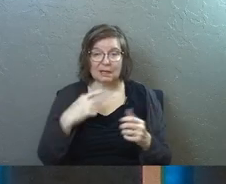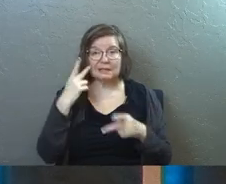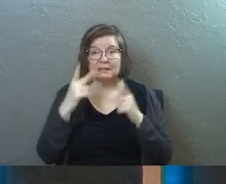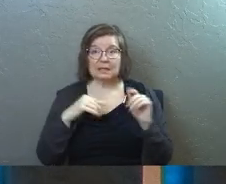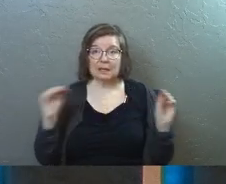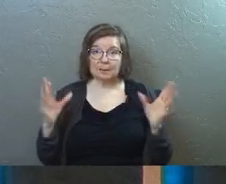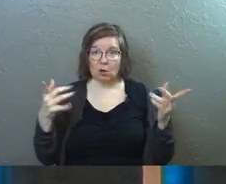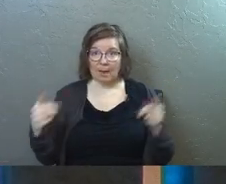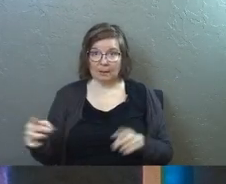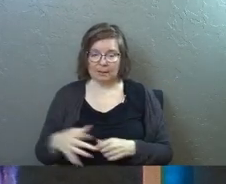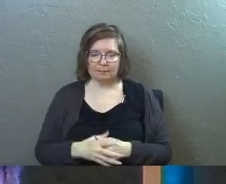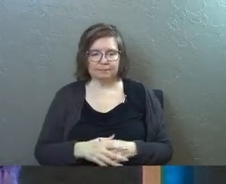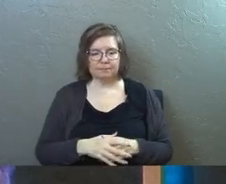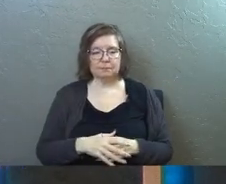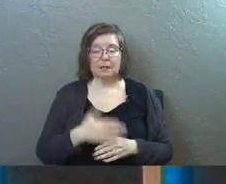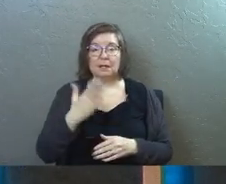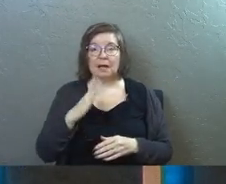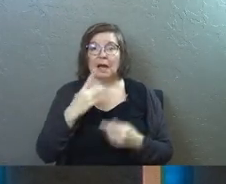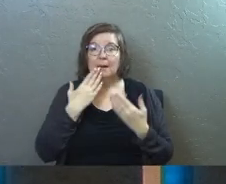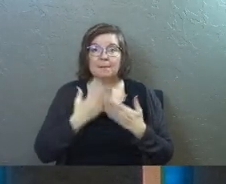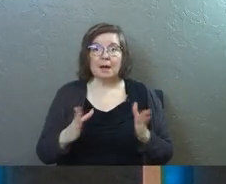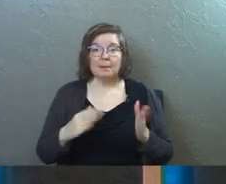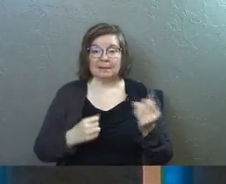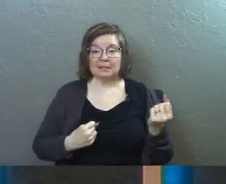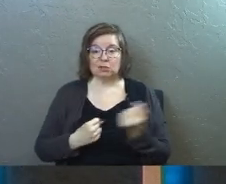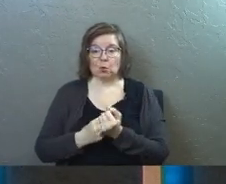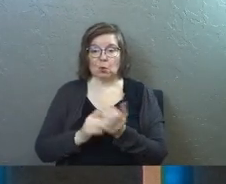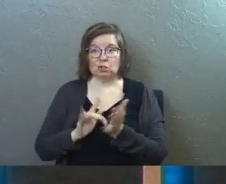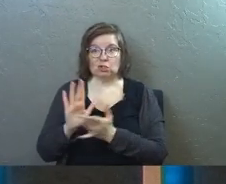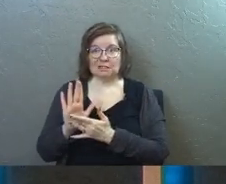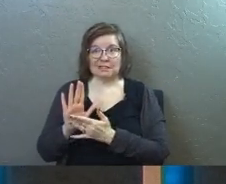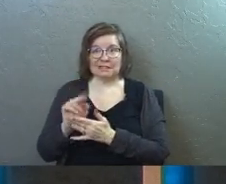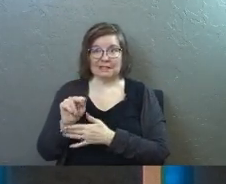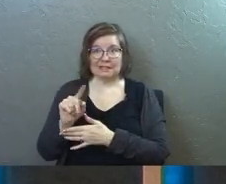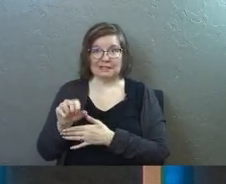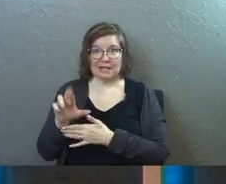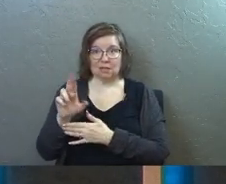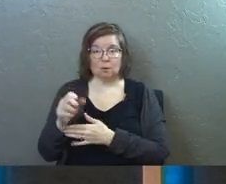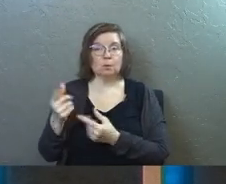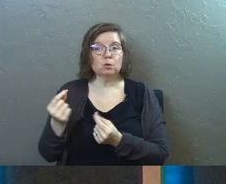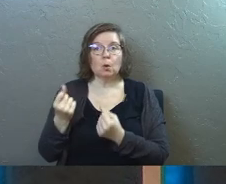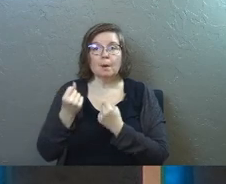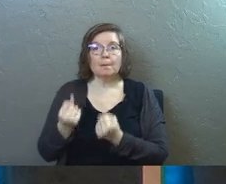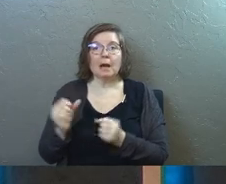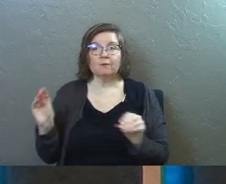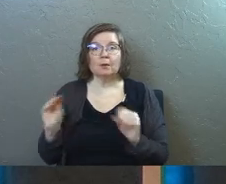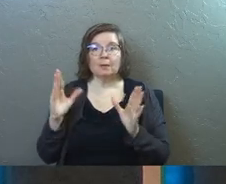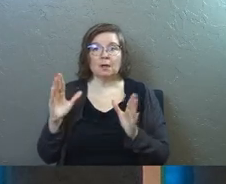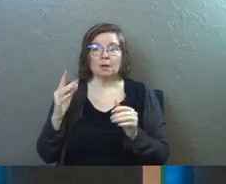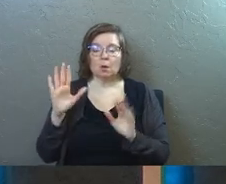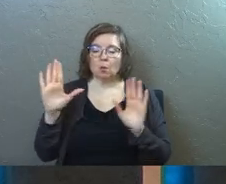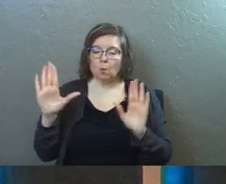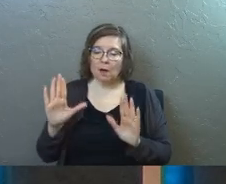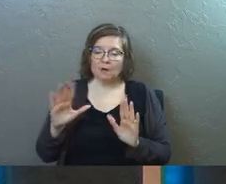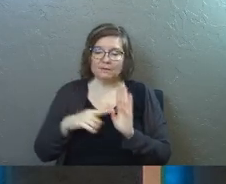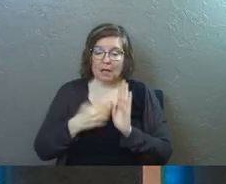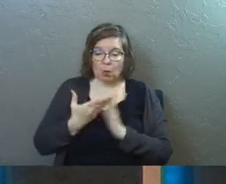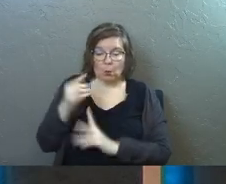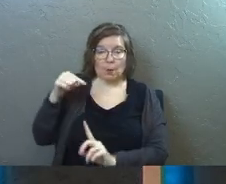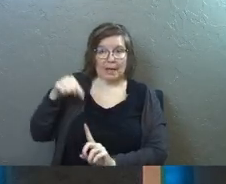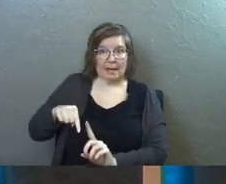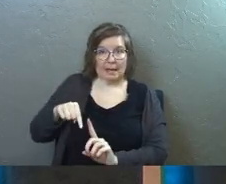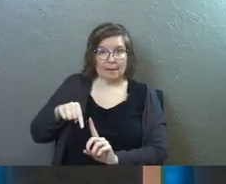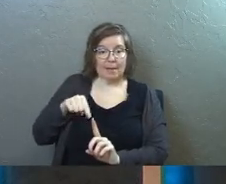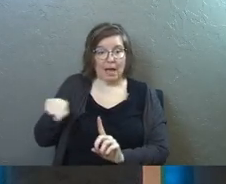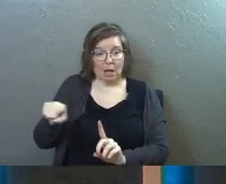seeing this miracle happen. God publicly endorsed Jesus the Nazarene by doing powerful miracles, wonders, and signs through